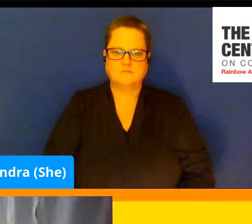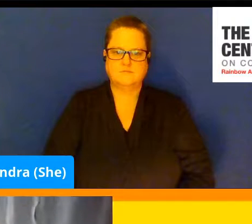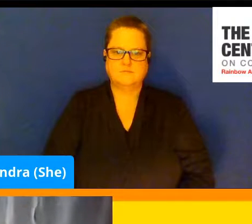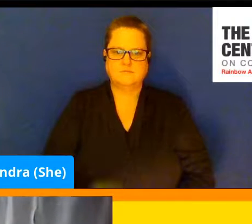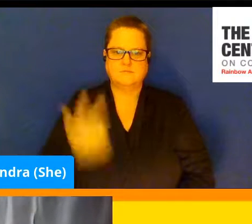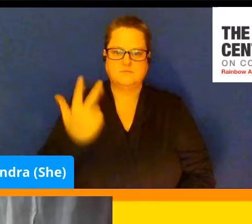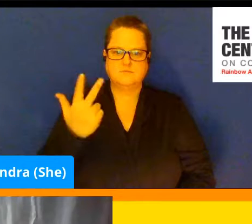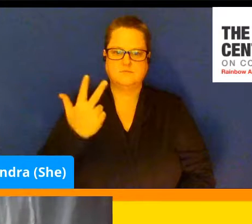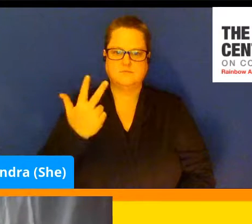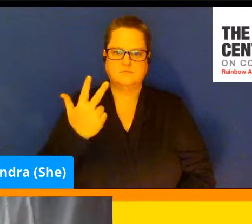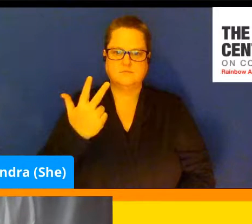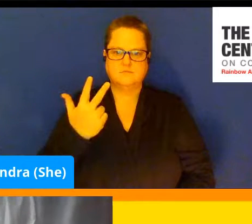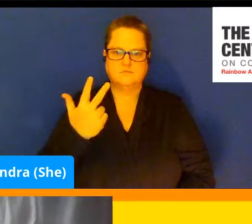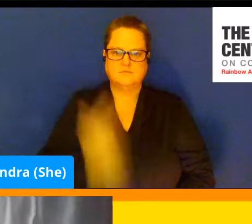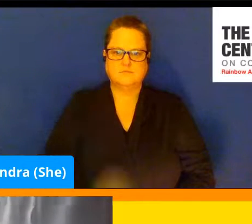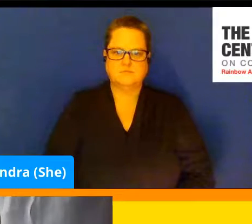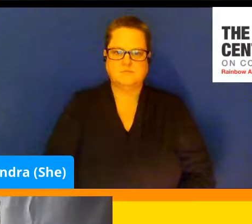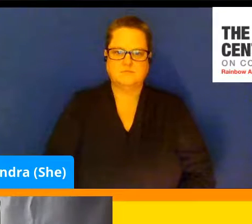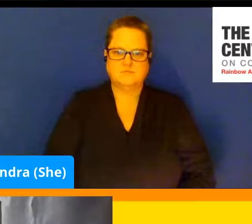That's pretty close to three.